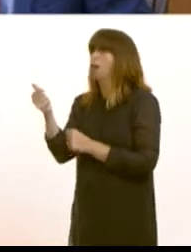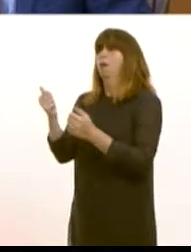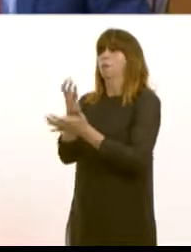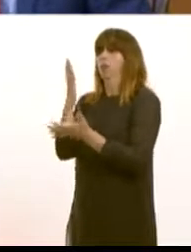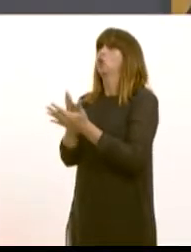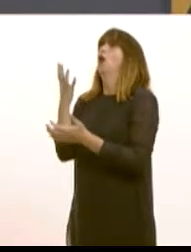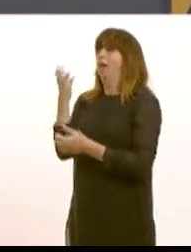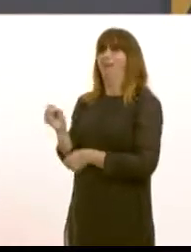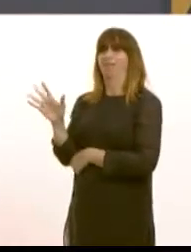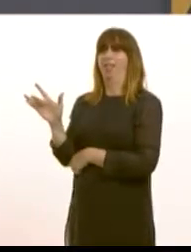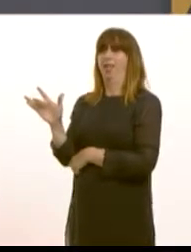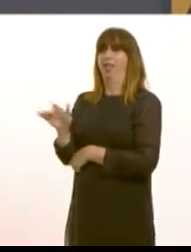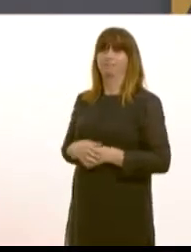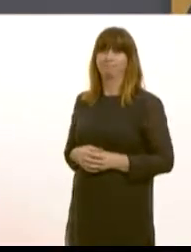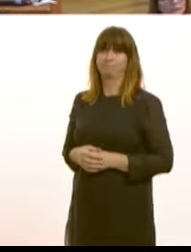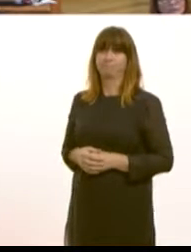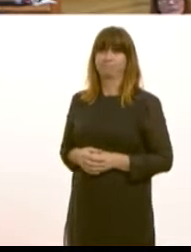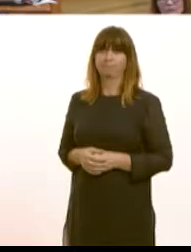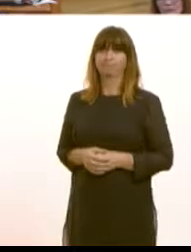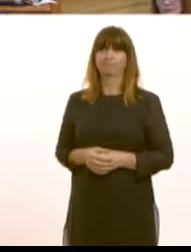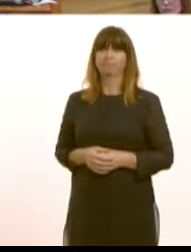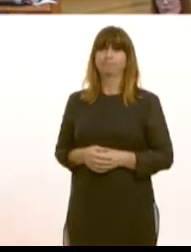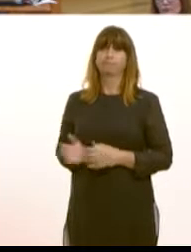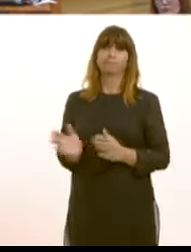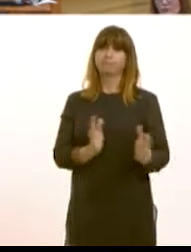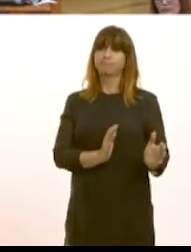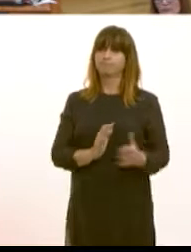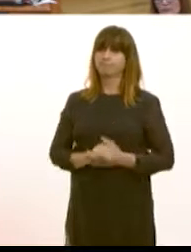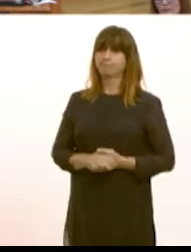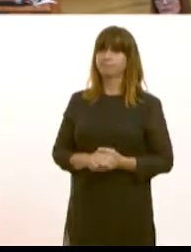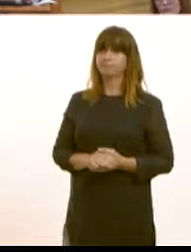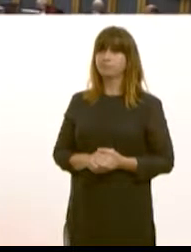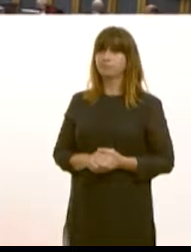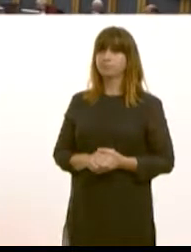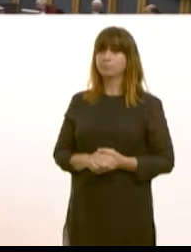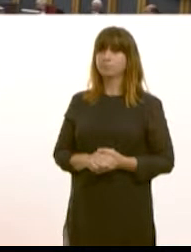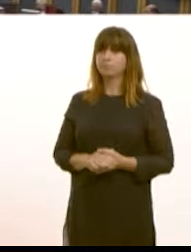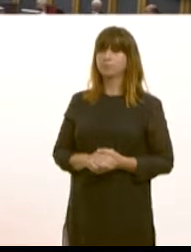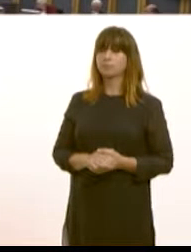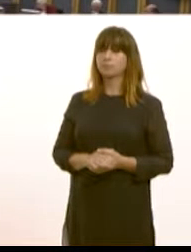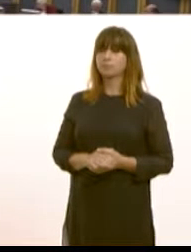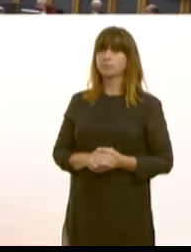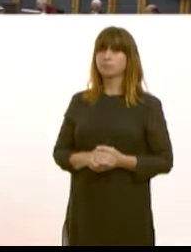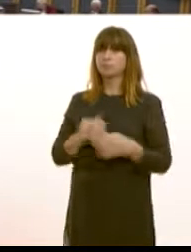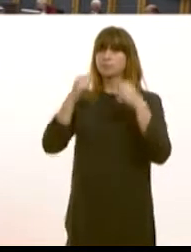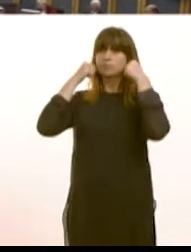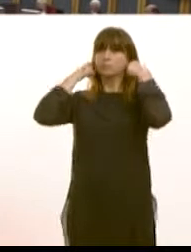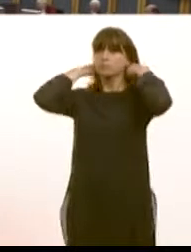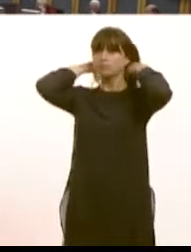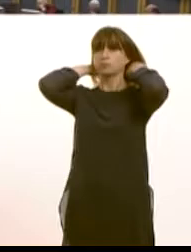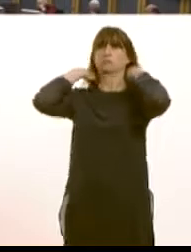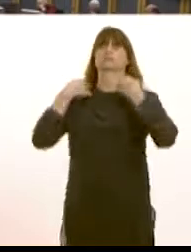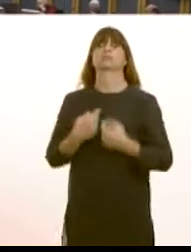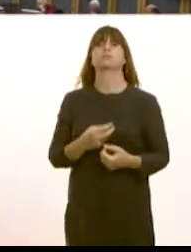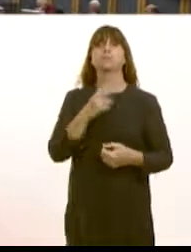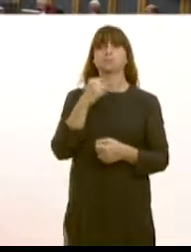gaps are filled in the future Question 4 Neil McEvoy Question 4 Neil McEvoy Does the First Minister stand by his position from